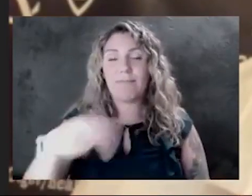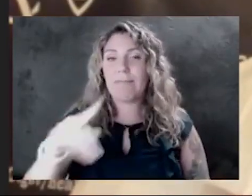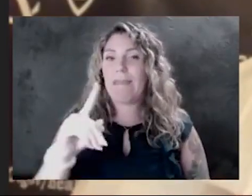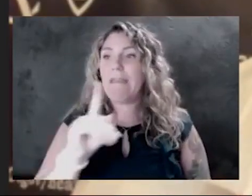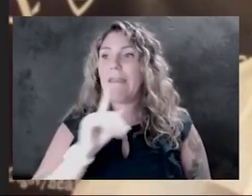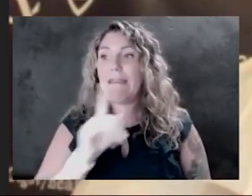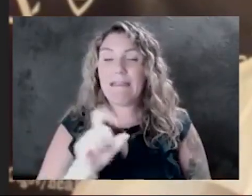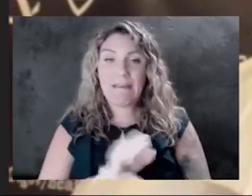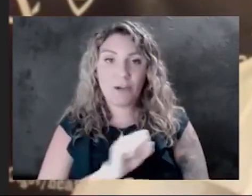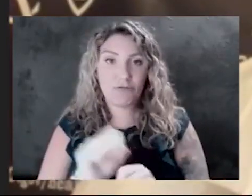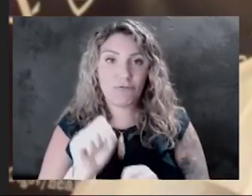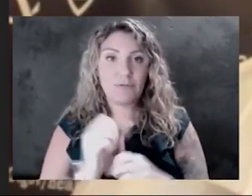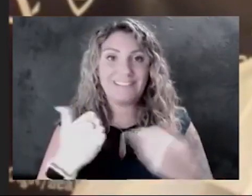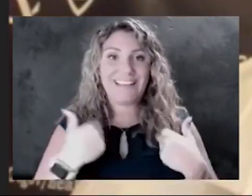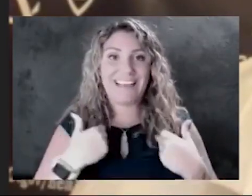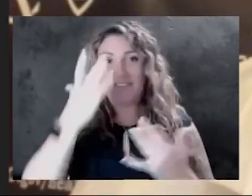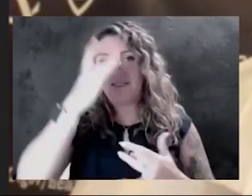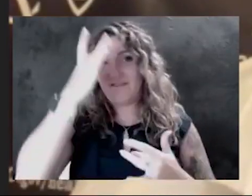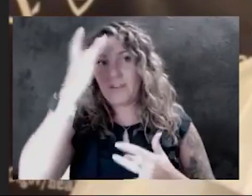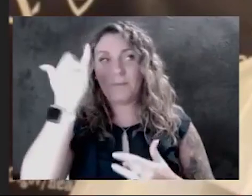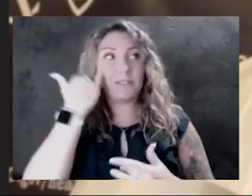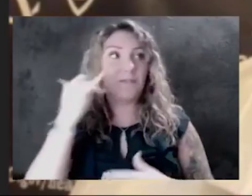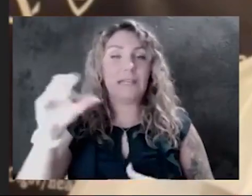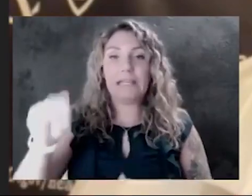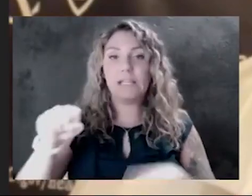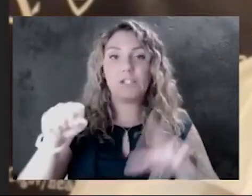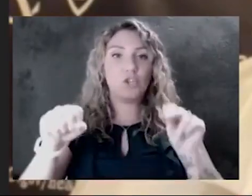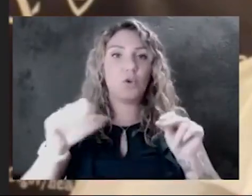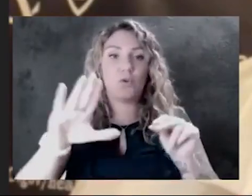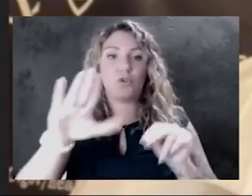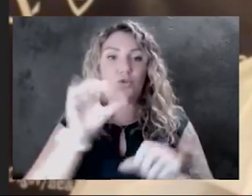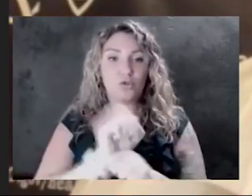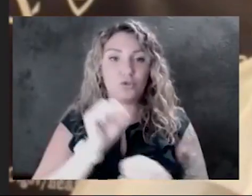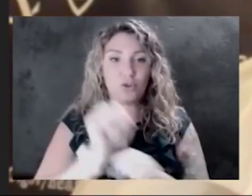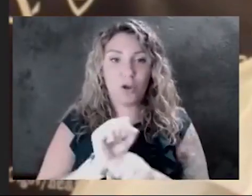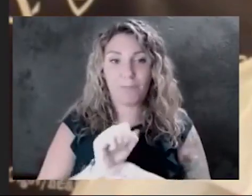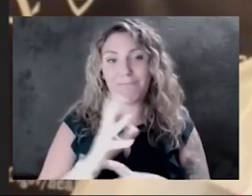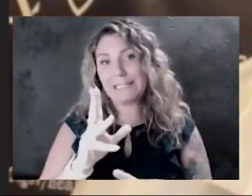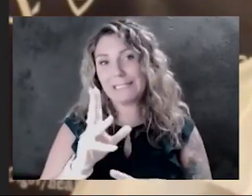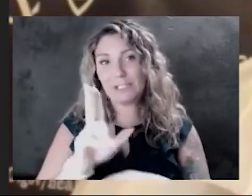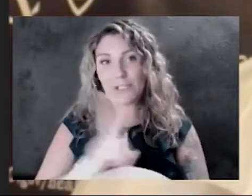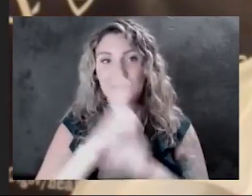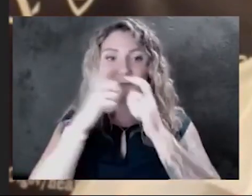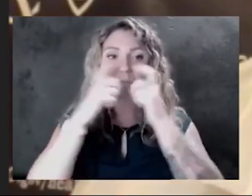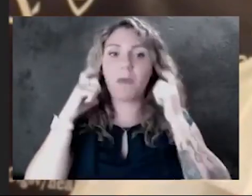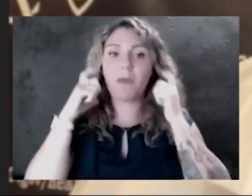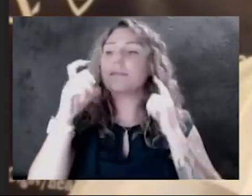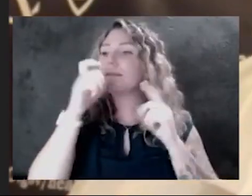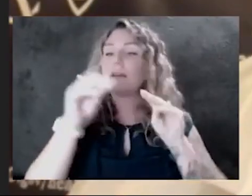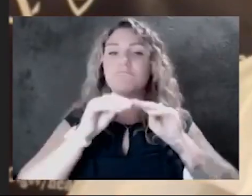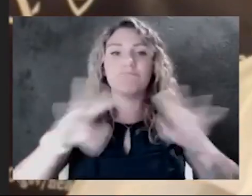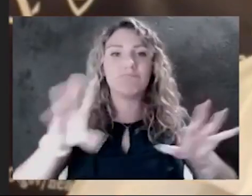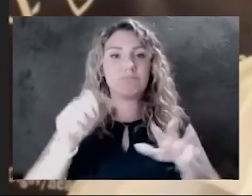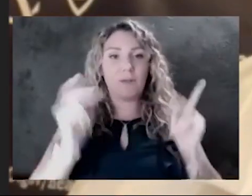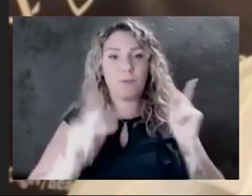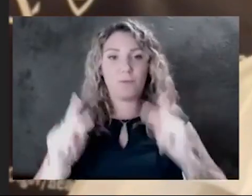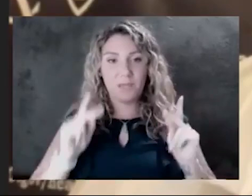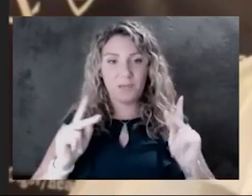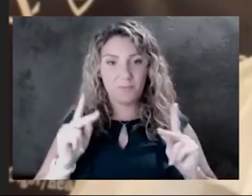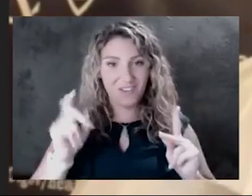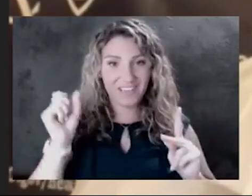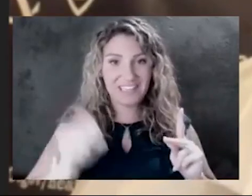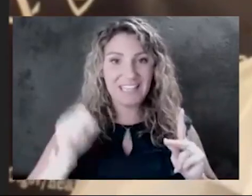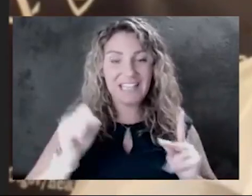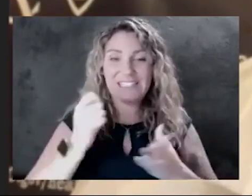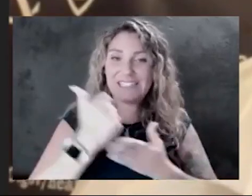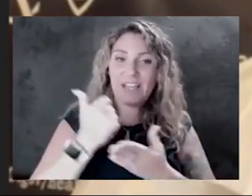virus, whether they have it or not, and that your job is to wear a mask and not spread it to other people. Yes, it's helpful